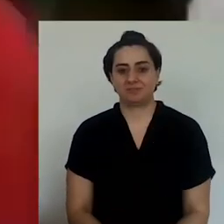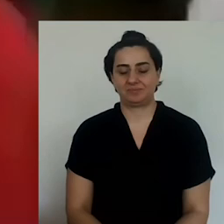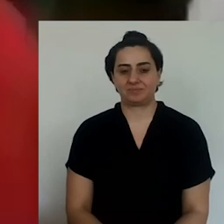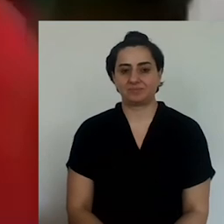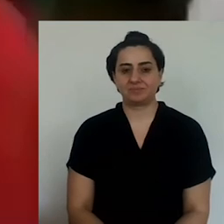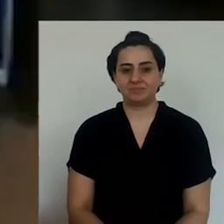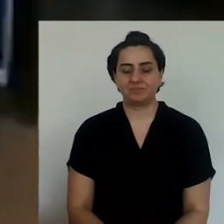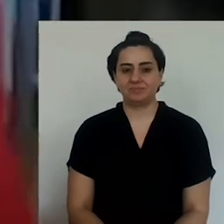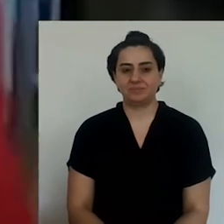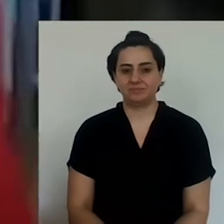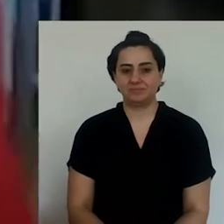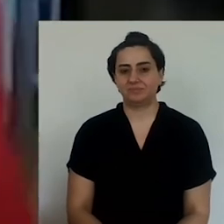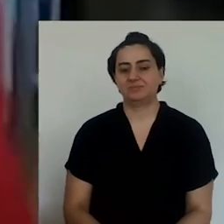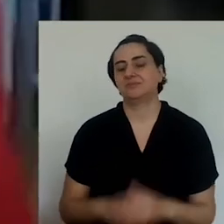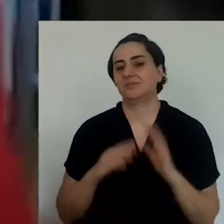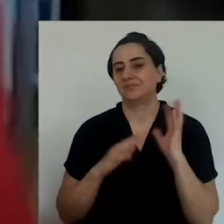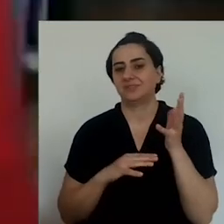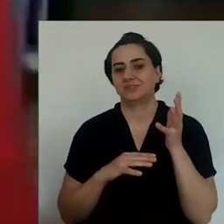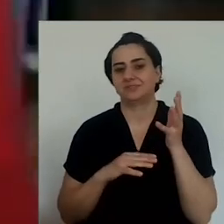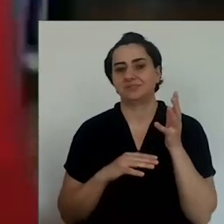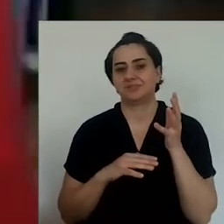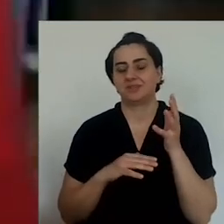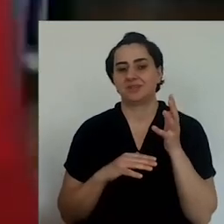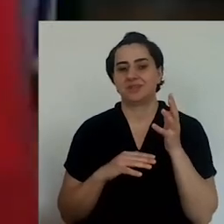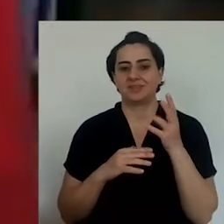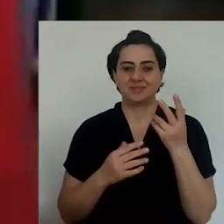But in fact, we don't often hear this word.